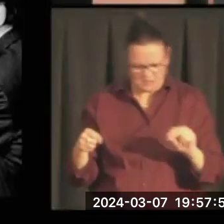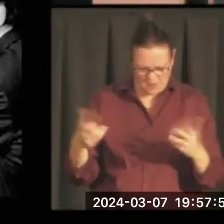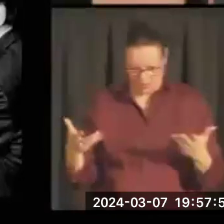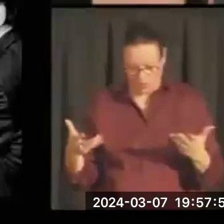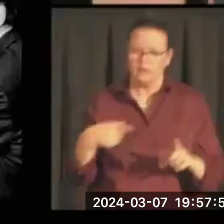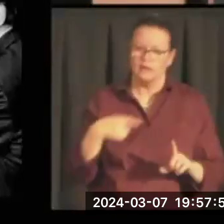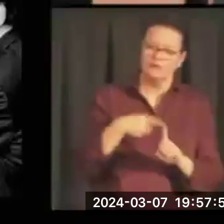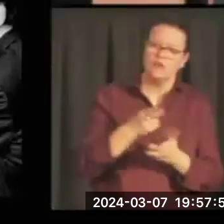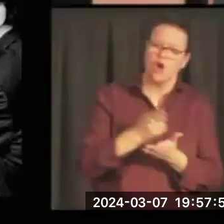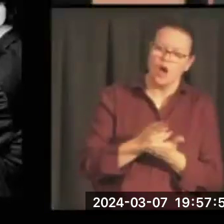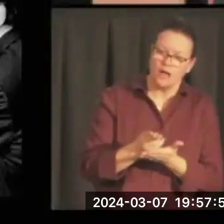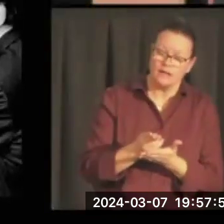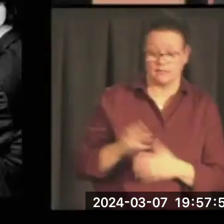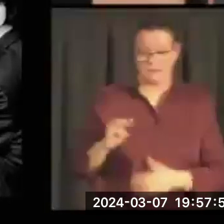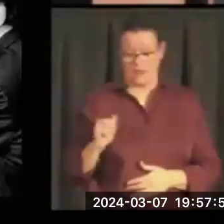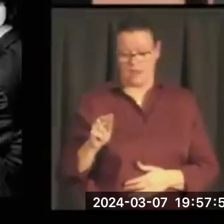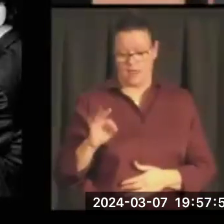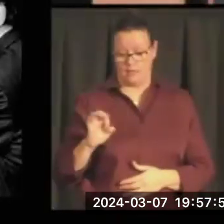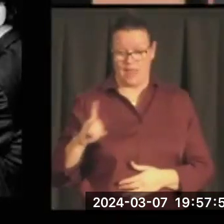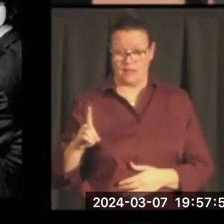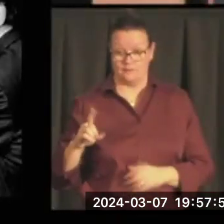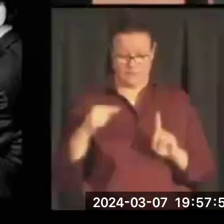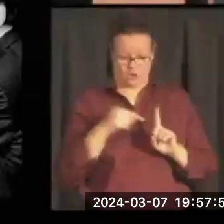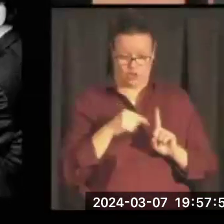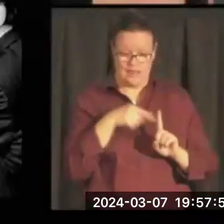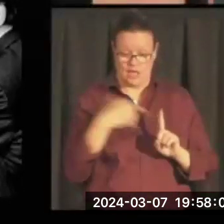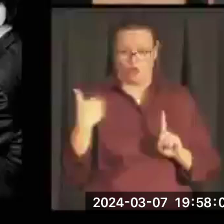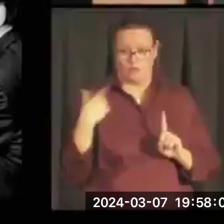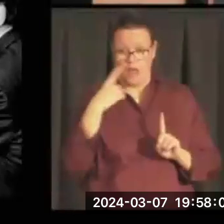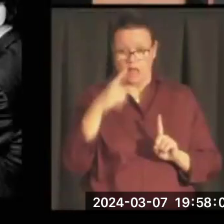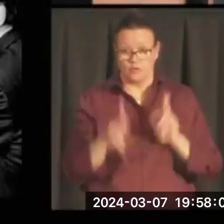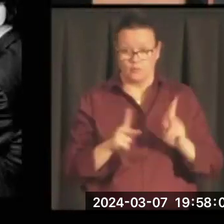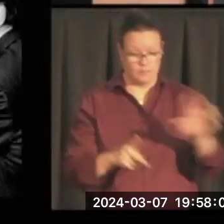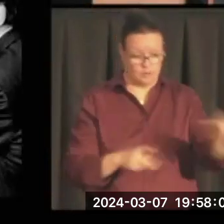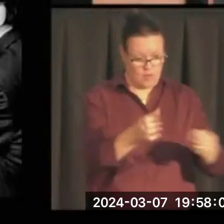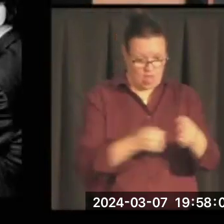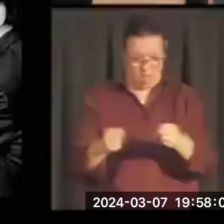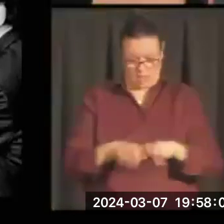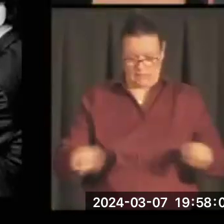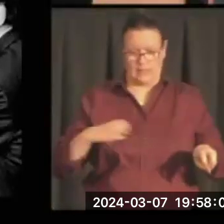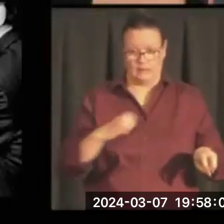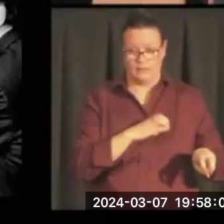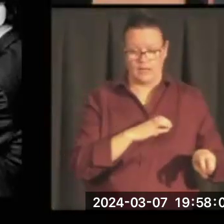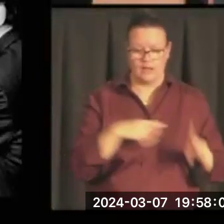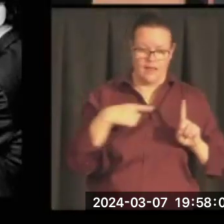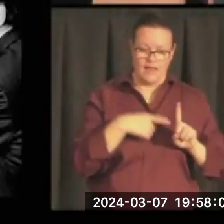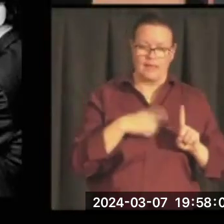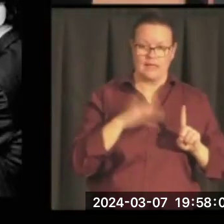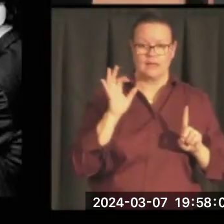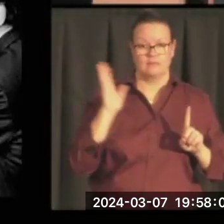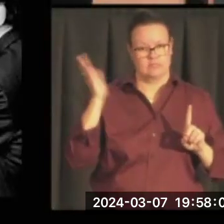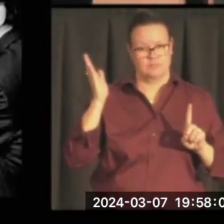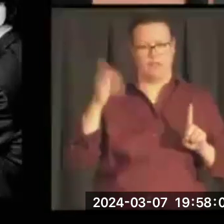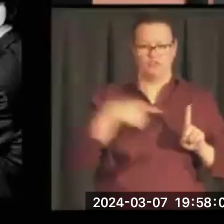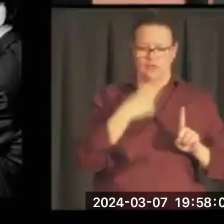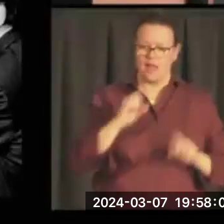And when Mansfield created this, this is the speech that he gave. The Senate, I'm telling you,